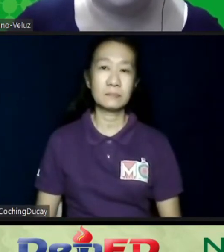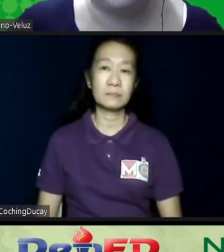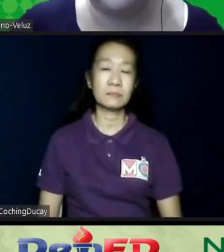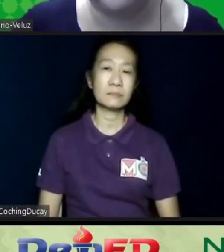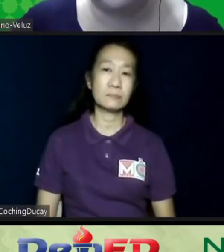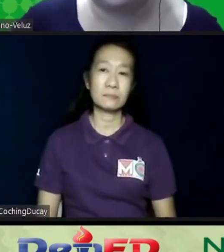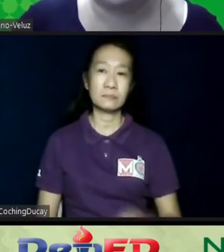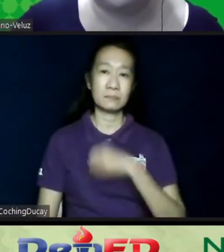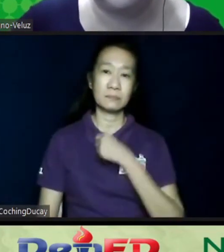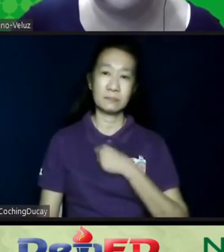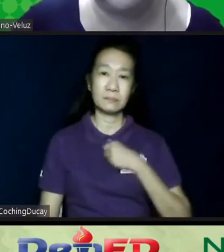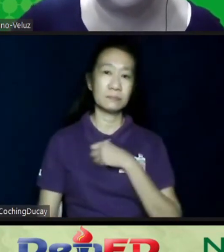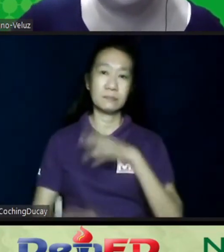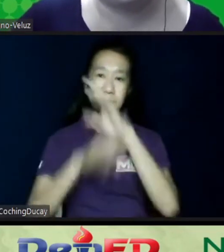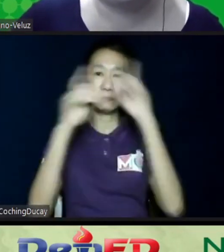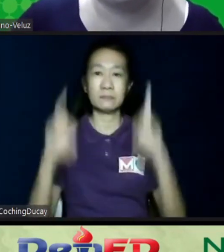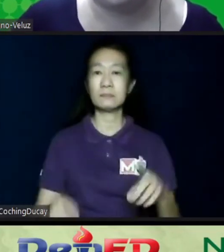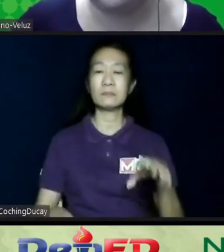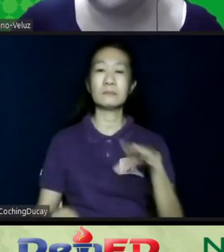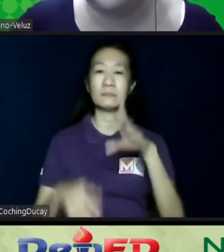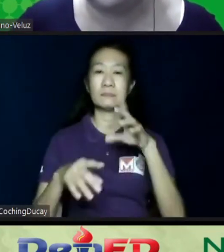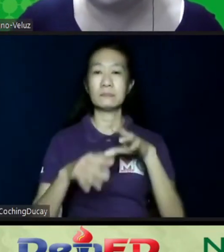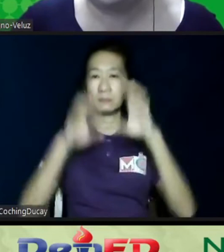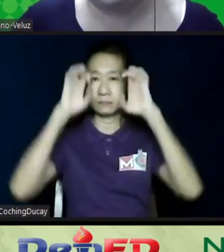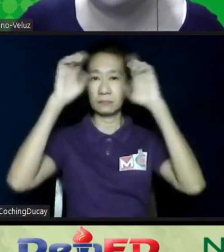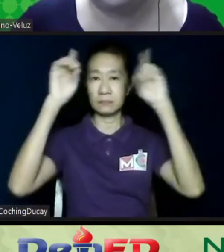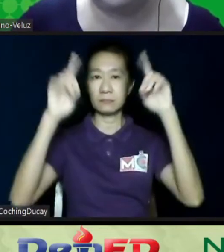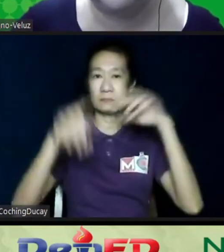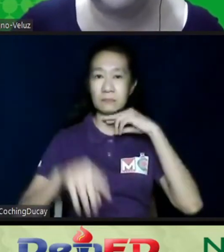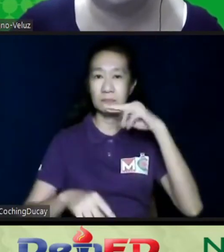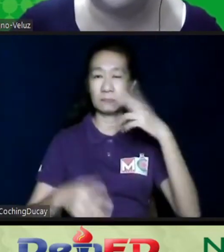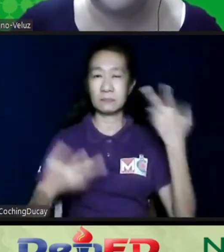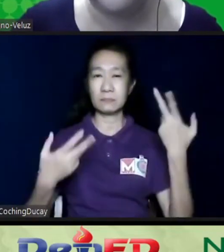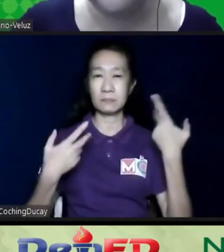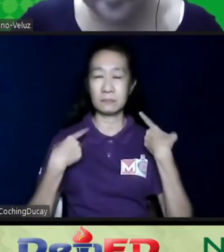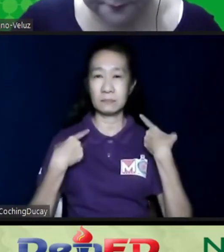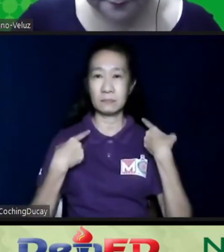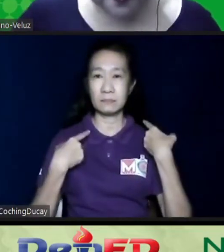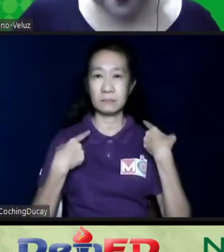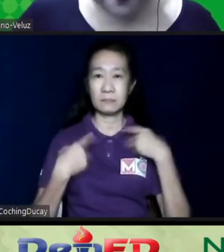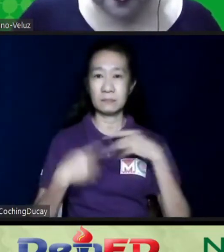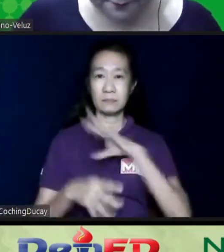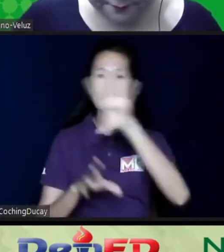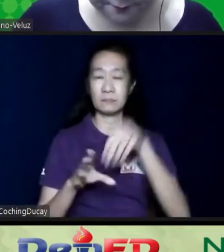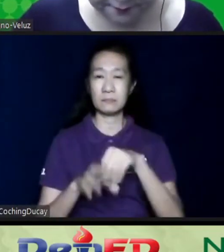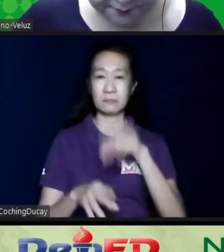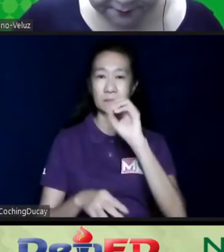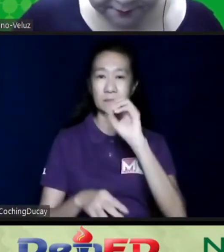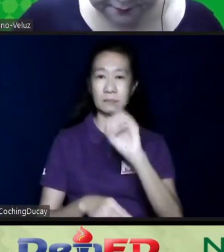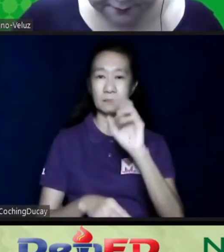the DepEd does not have an OT in its